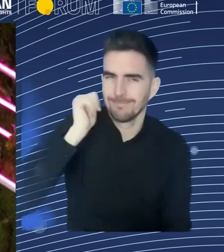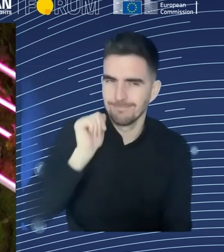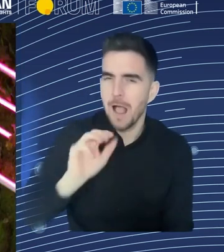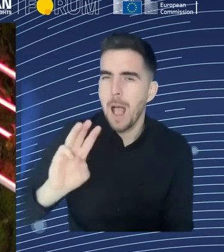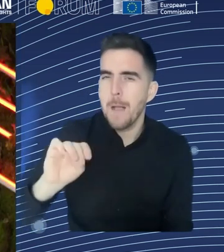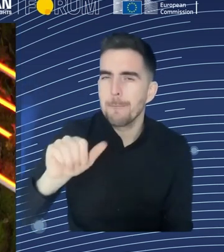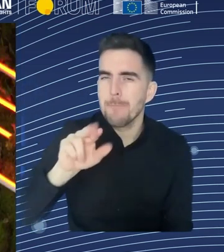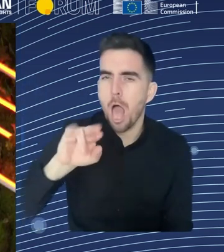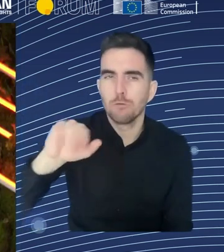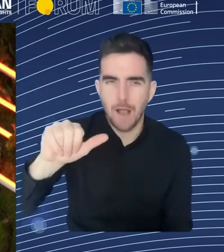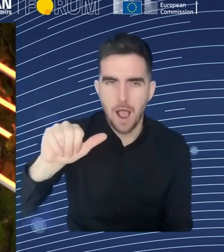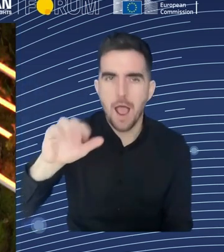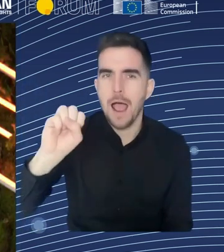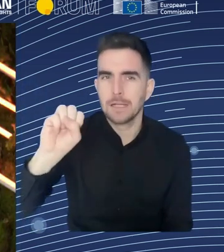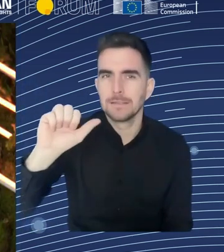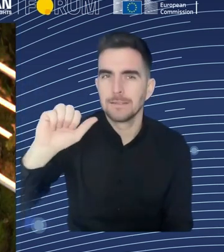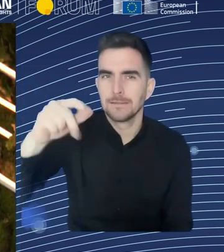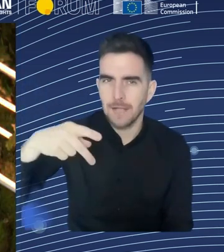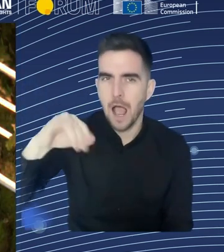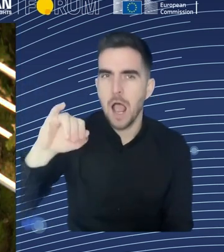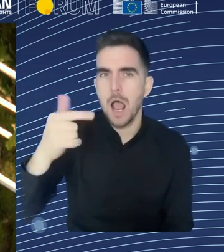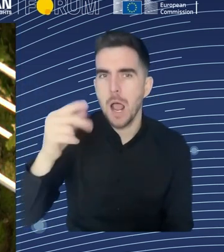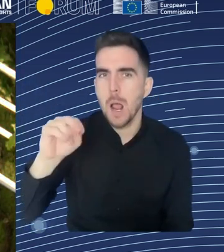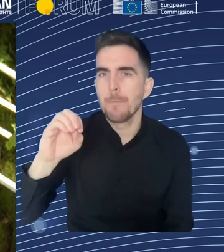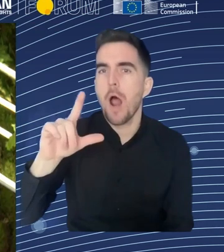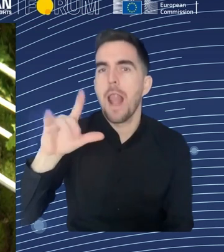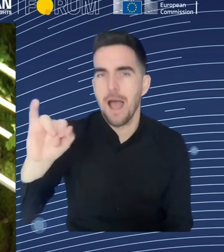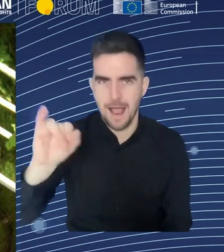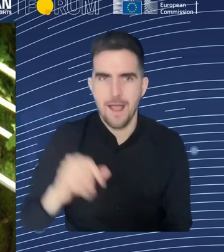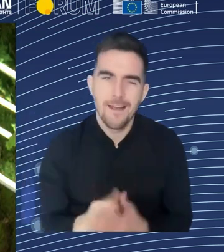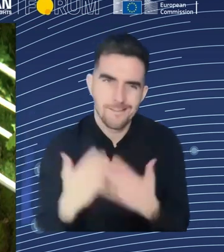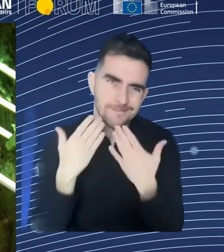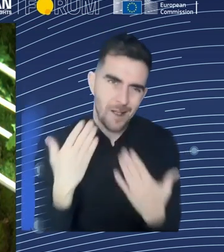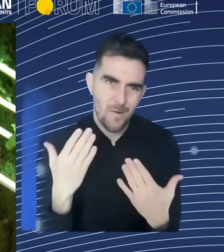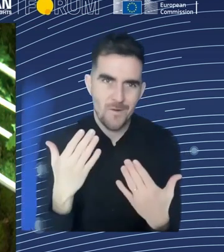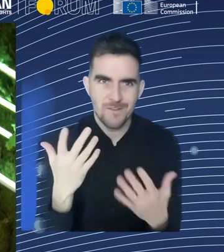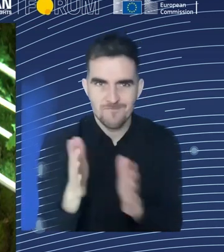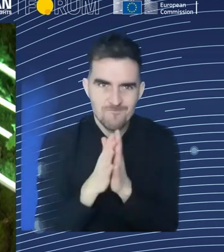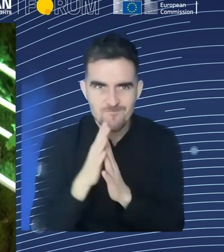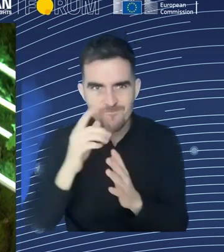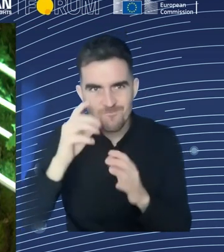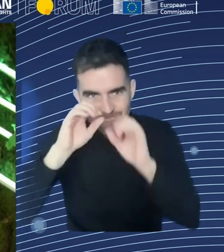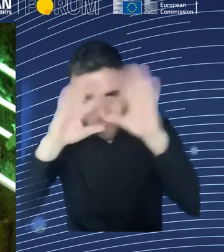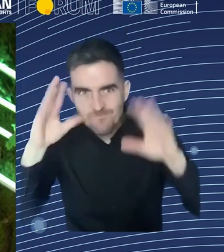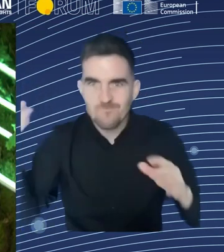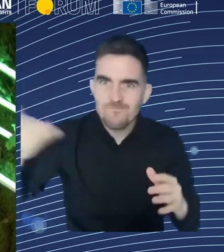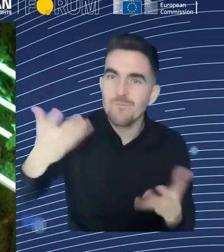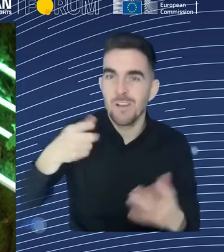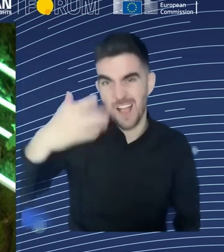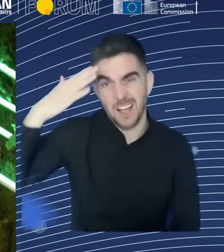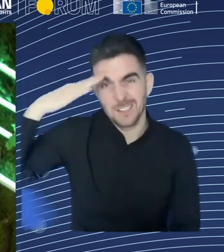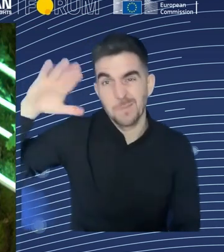doing this. I wanted to ask you, what are, what are the cultural implications of, you know, adopting AI